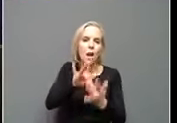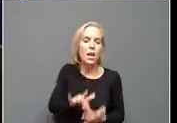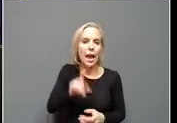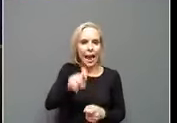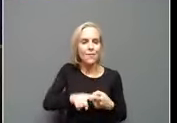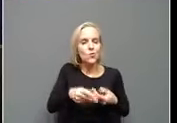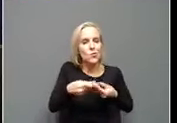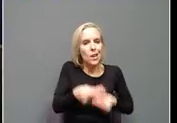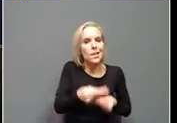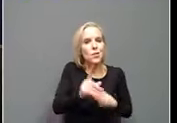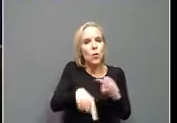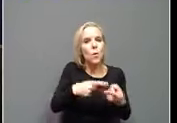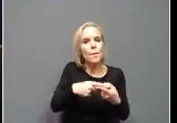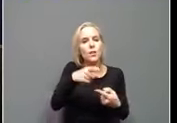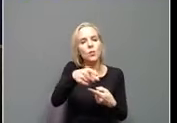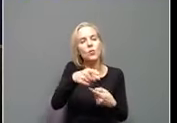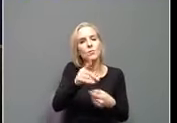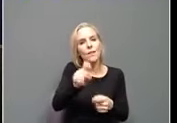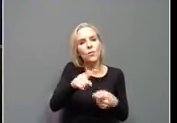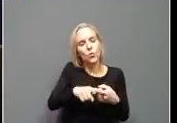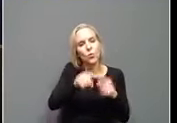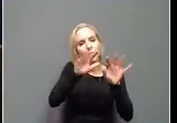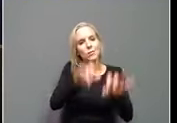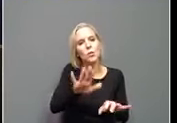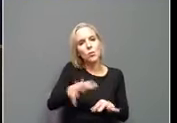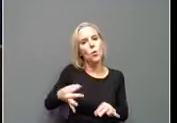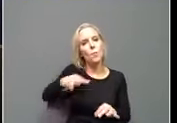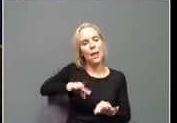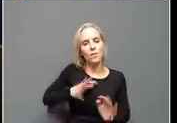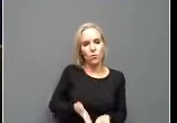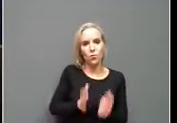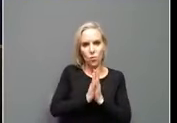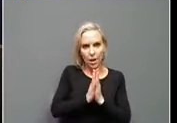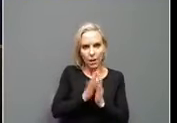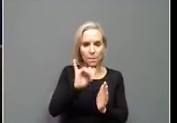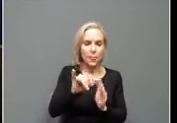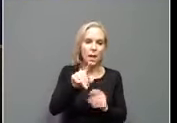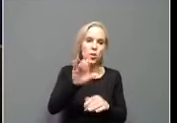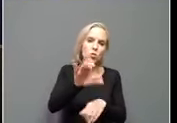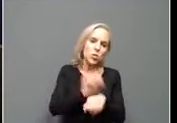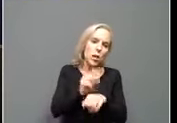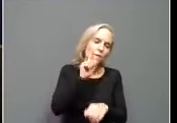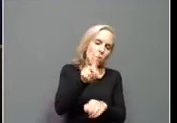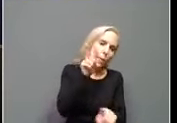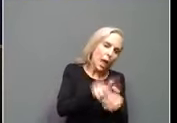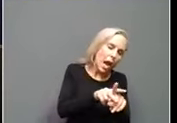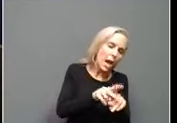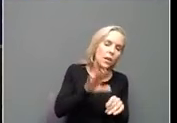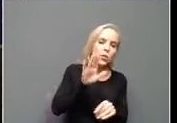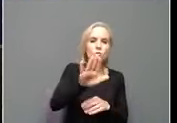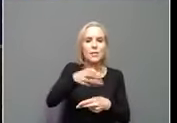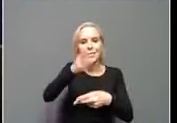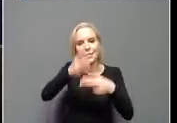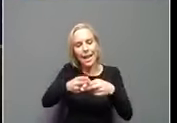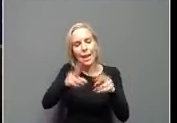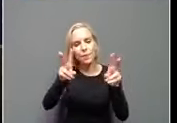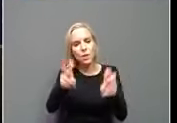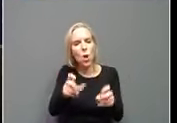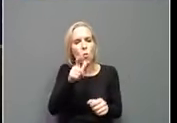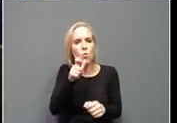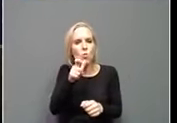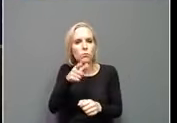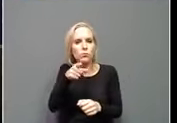benefit requests. That's going to include the job you applied for, the name and title of who you